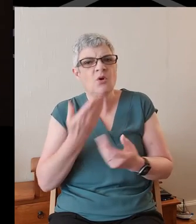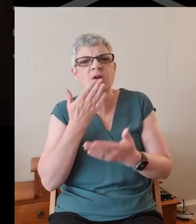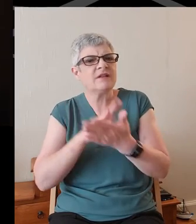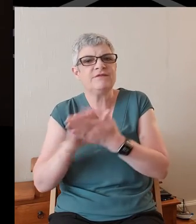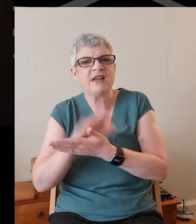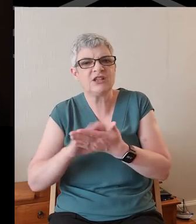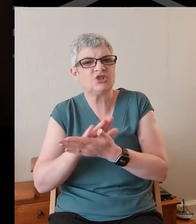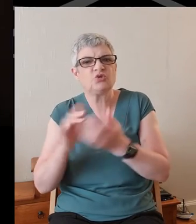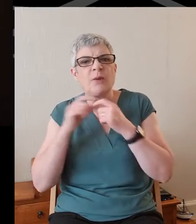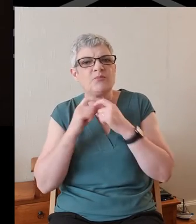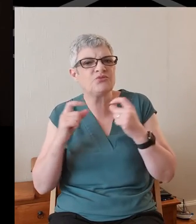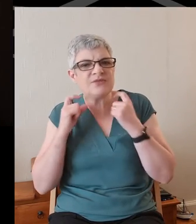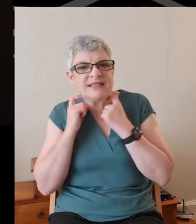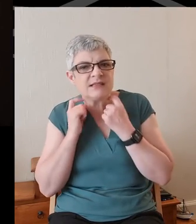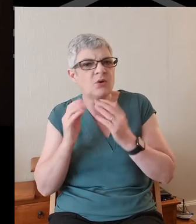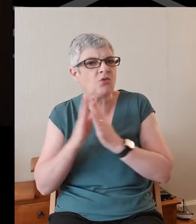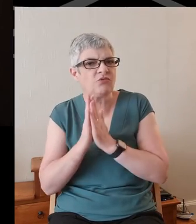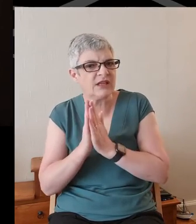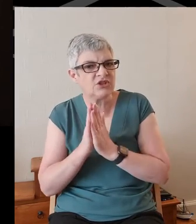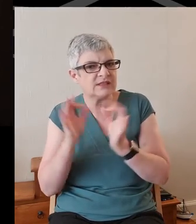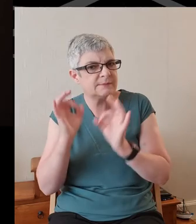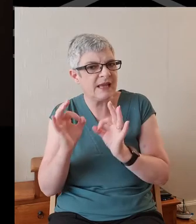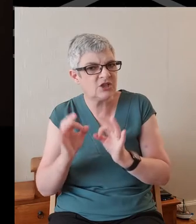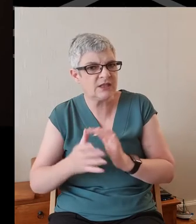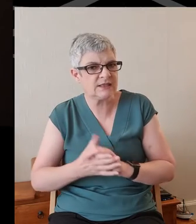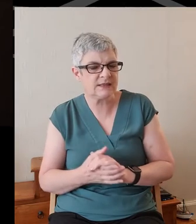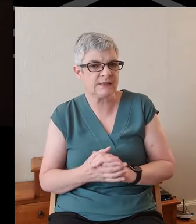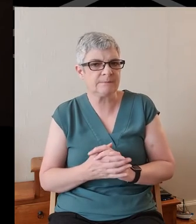confession to a priest or a religious specialist.